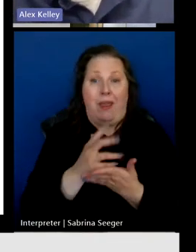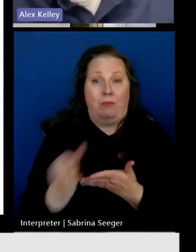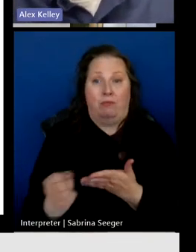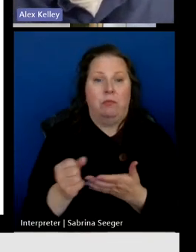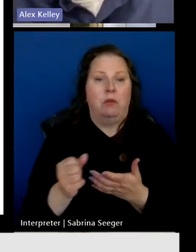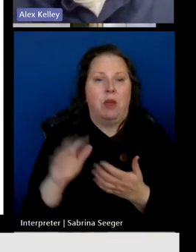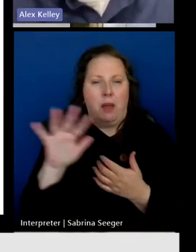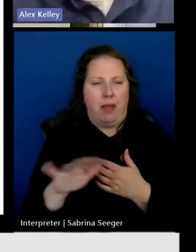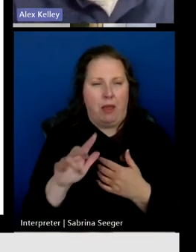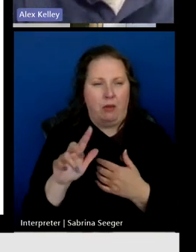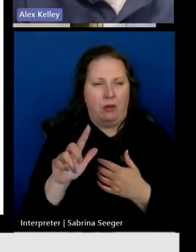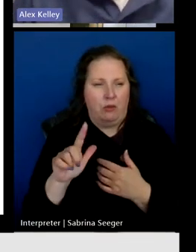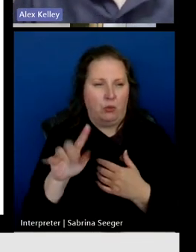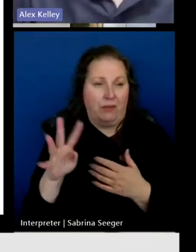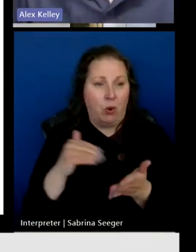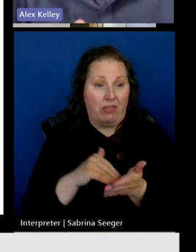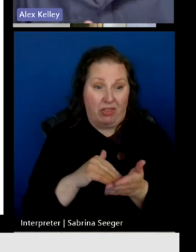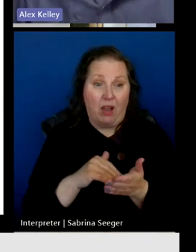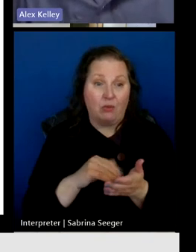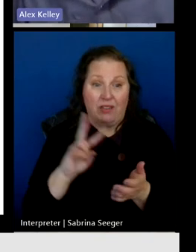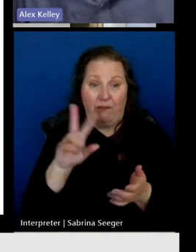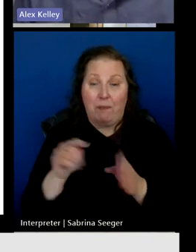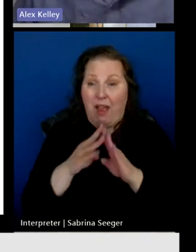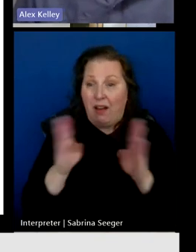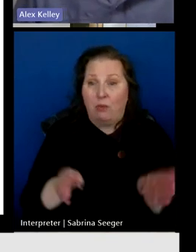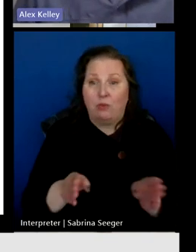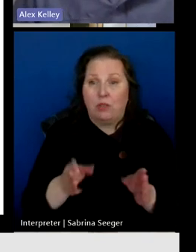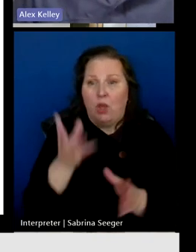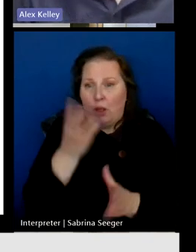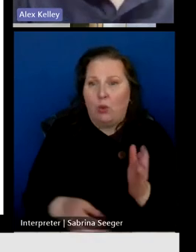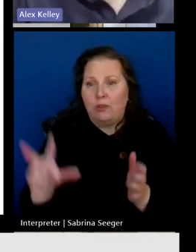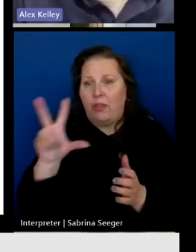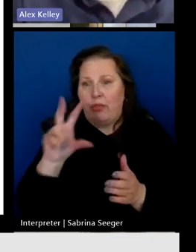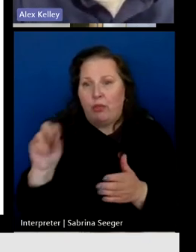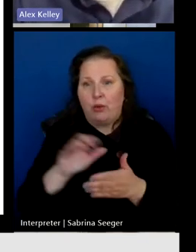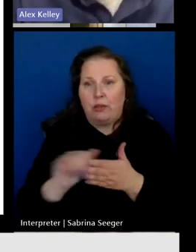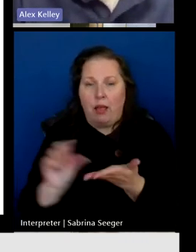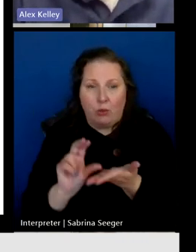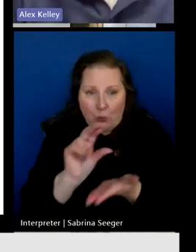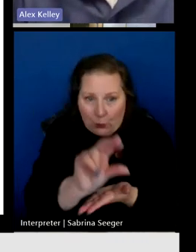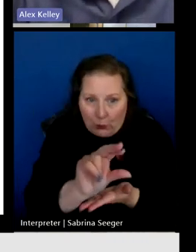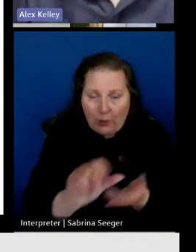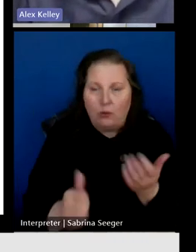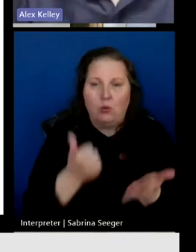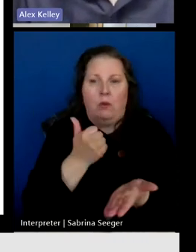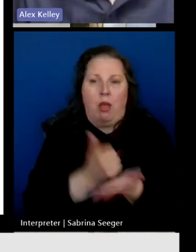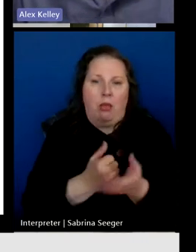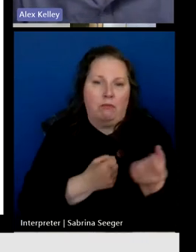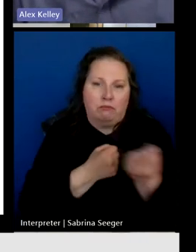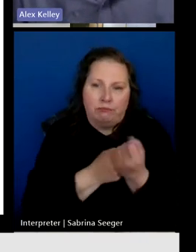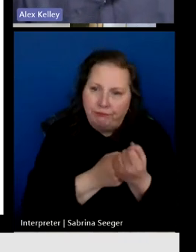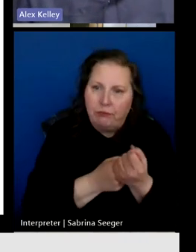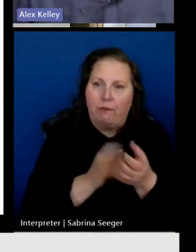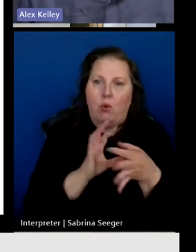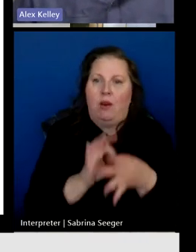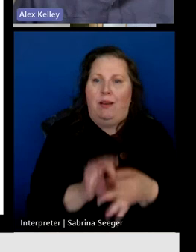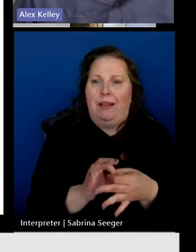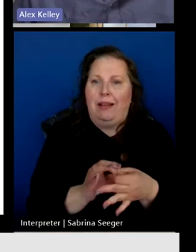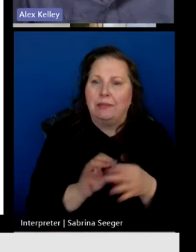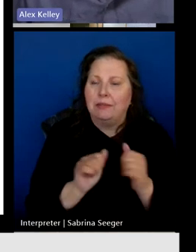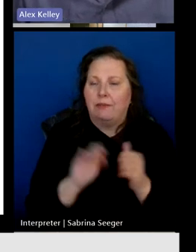approximately 24,000 Vermont households are going to lose that $30 a month subsidy that's helping them with their connectivity bills.